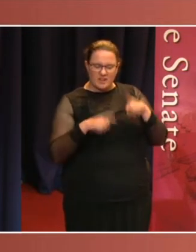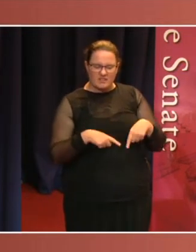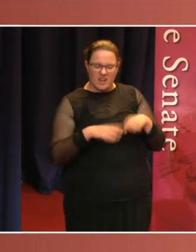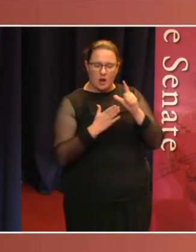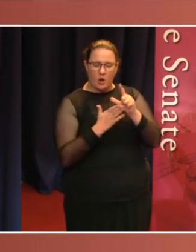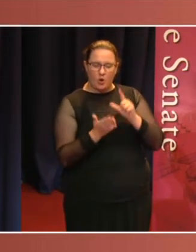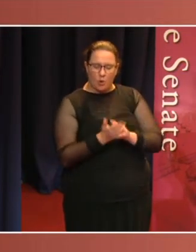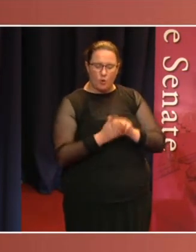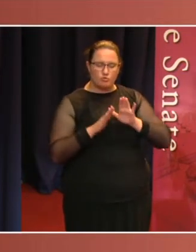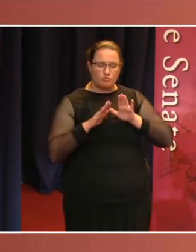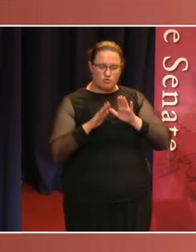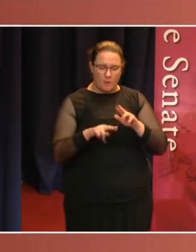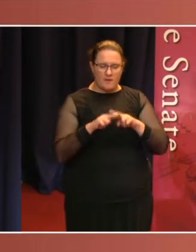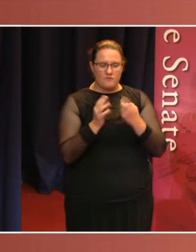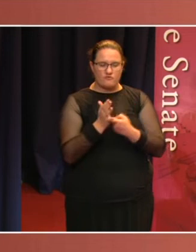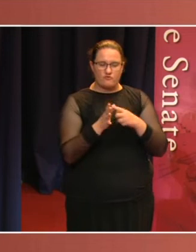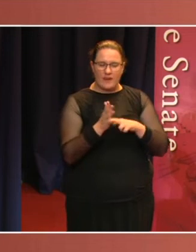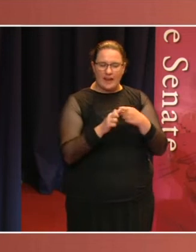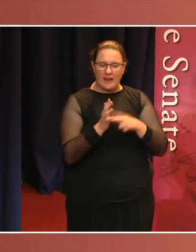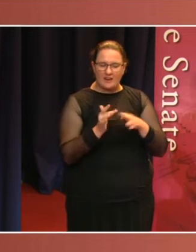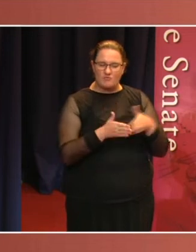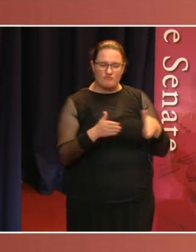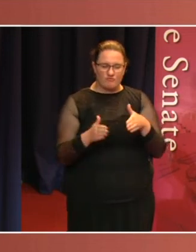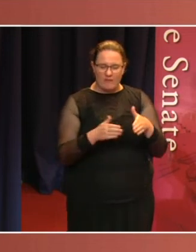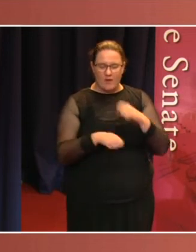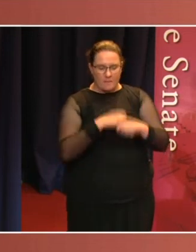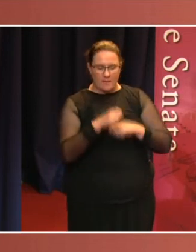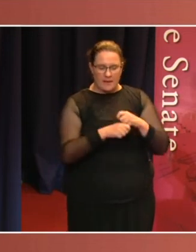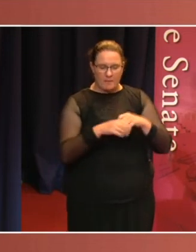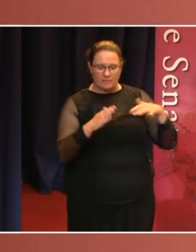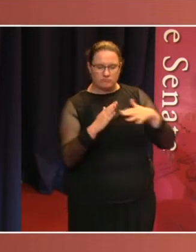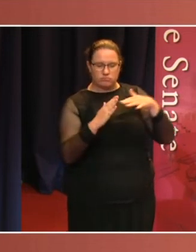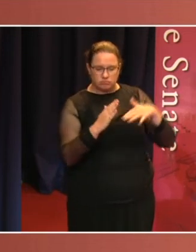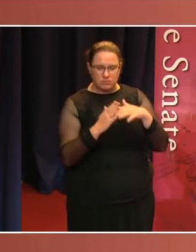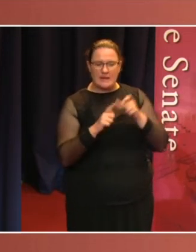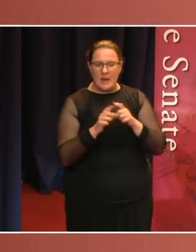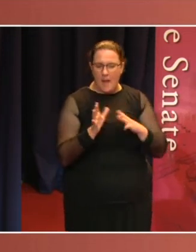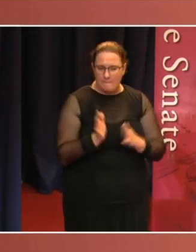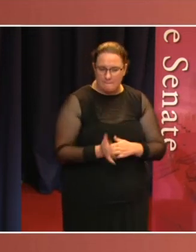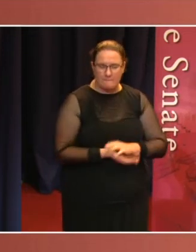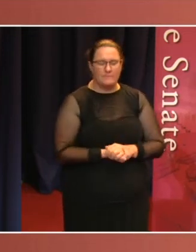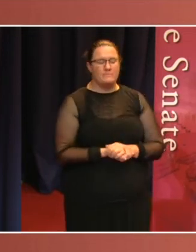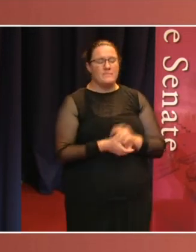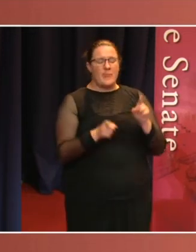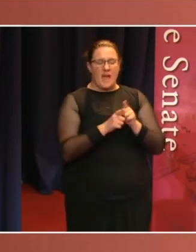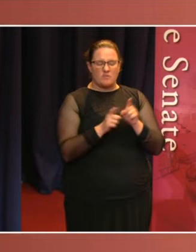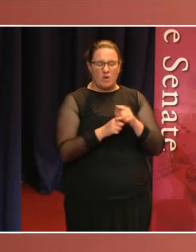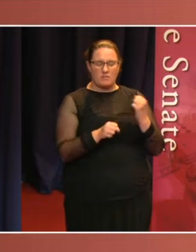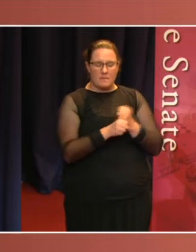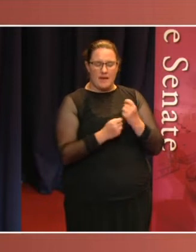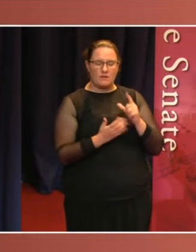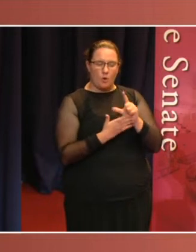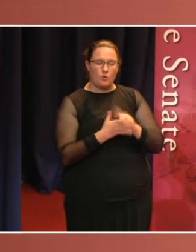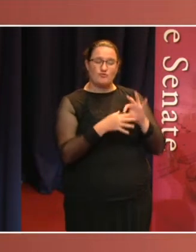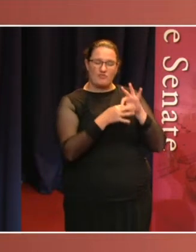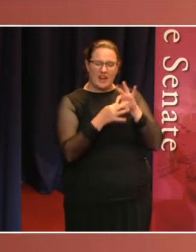incoming Hawke government would end up adopting much of the legislation as its own. And an end to mandatory jail sentences for petty